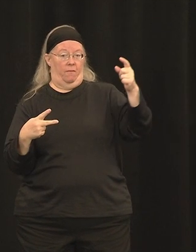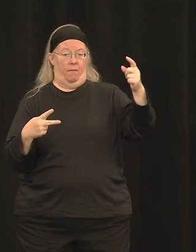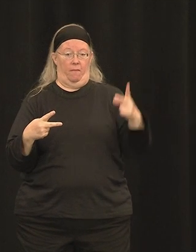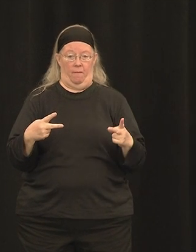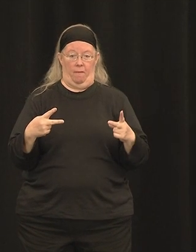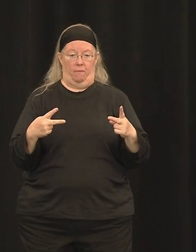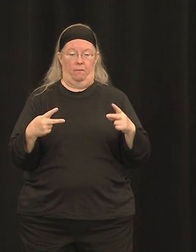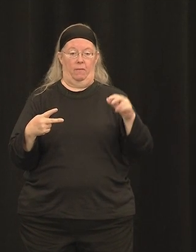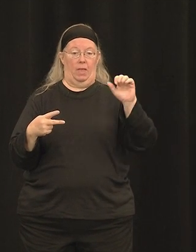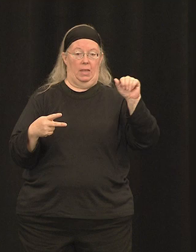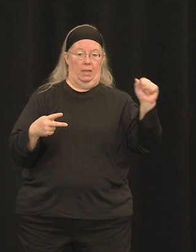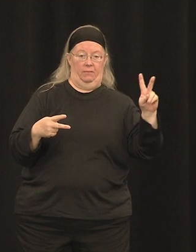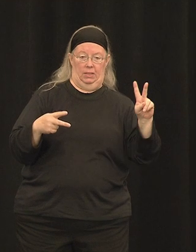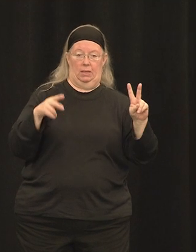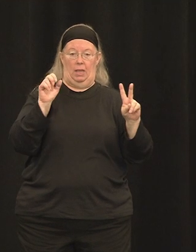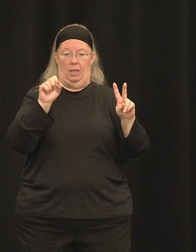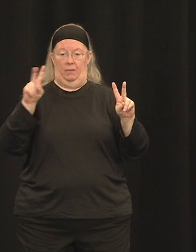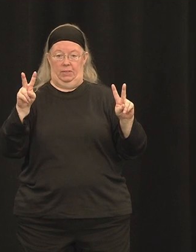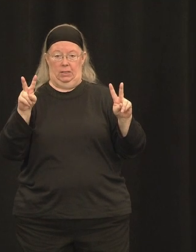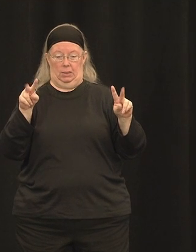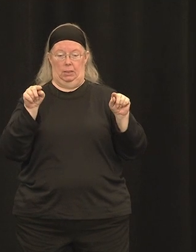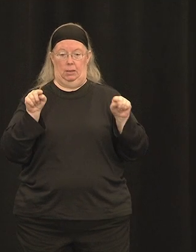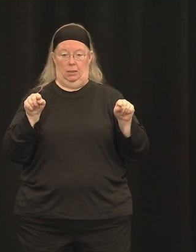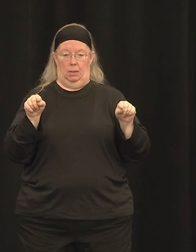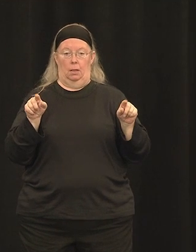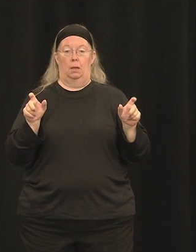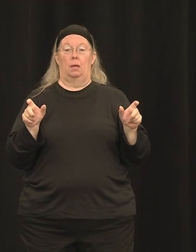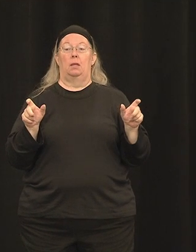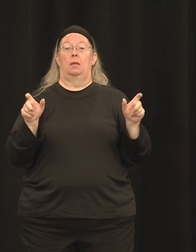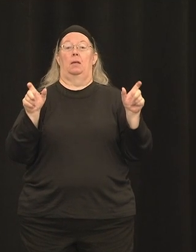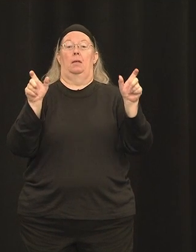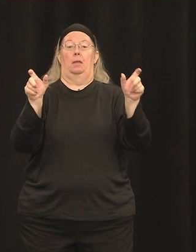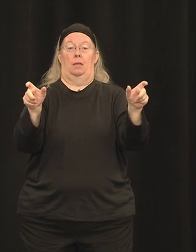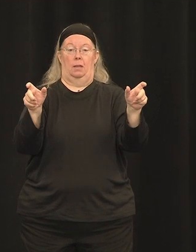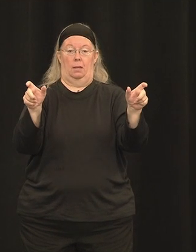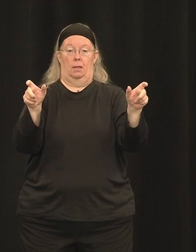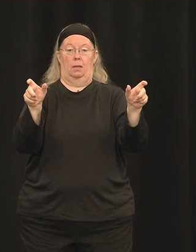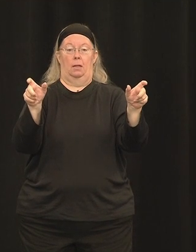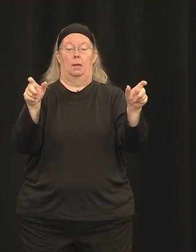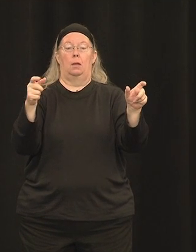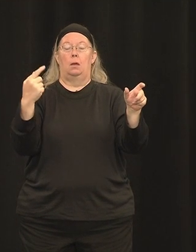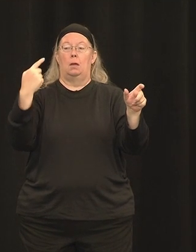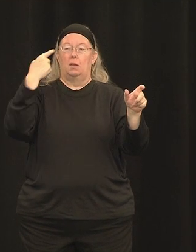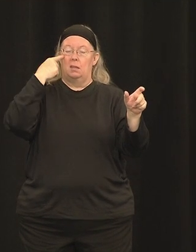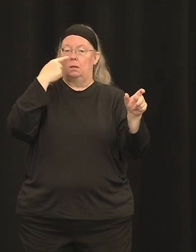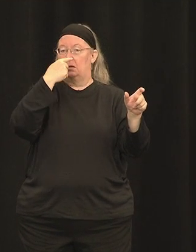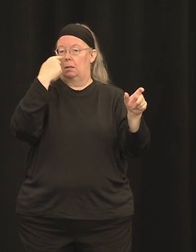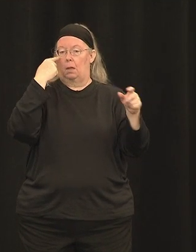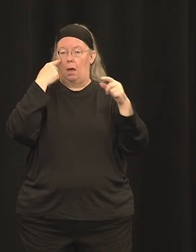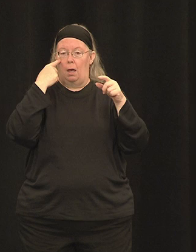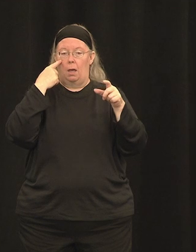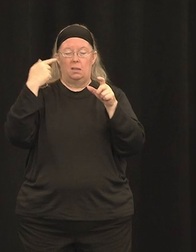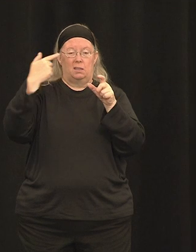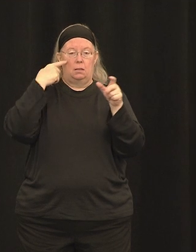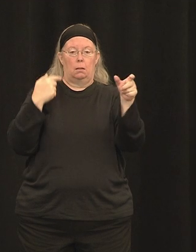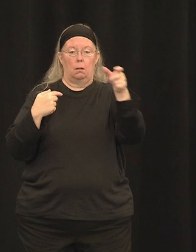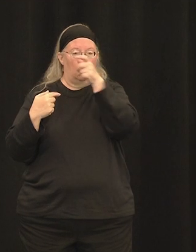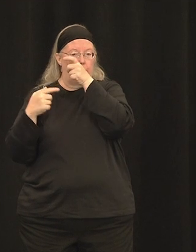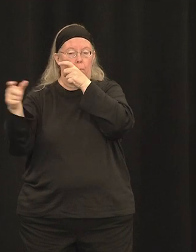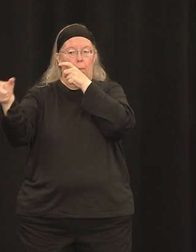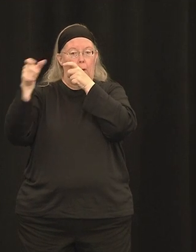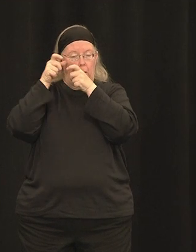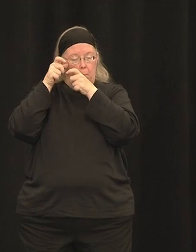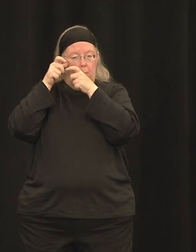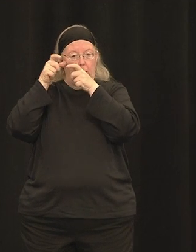Both vectors are co-delivered by subretinal injection to co-infect the same target cells, delivering the front and back half coding